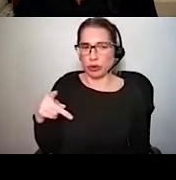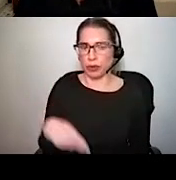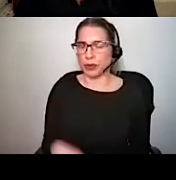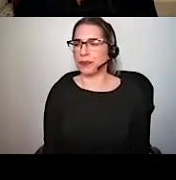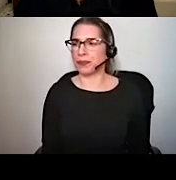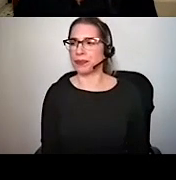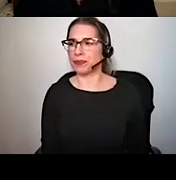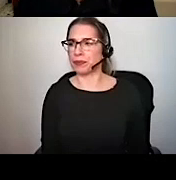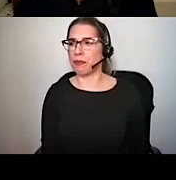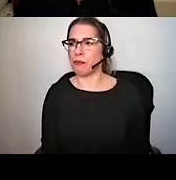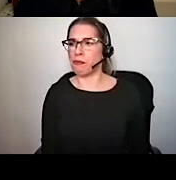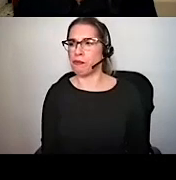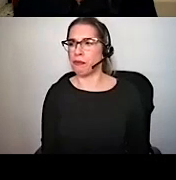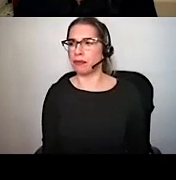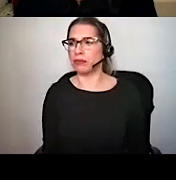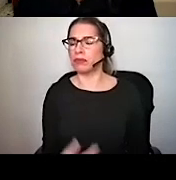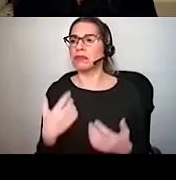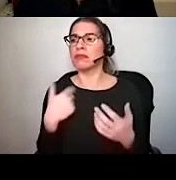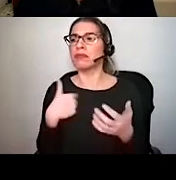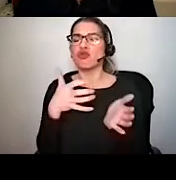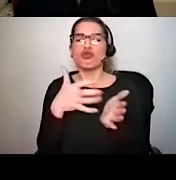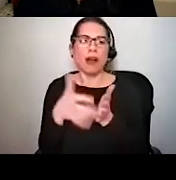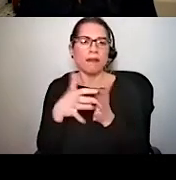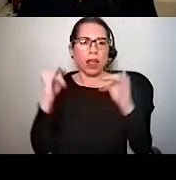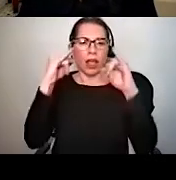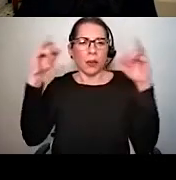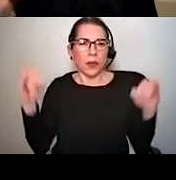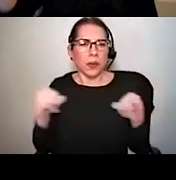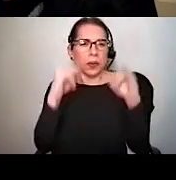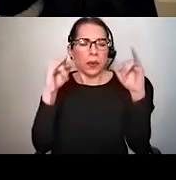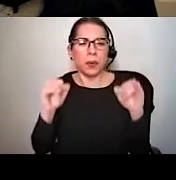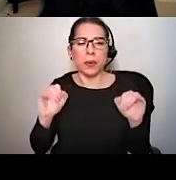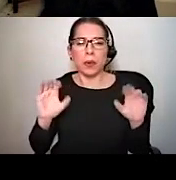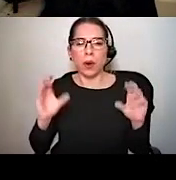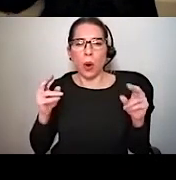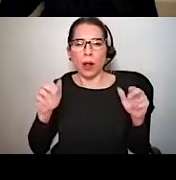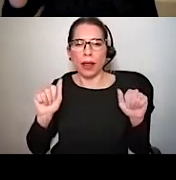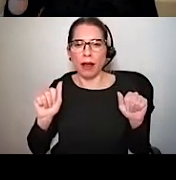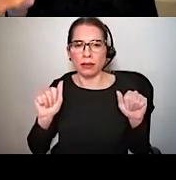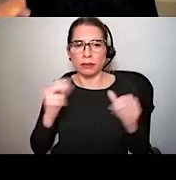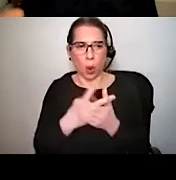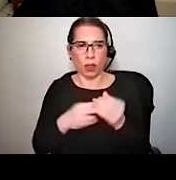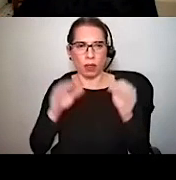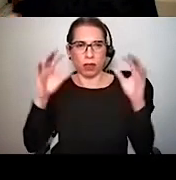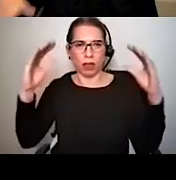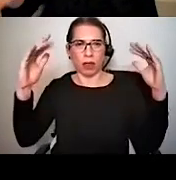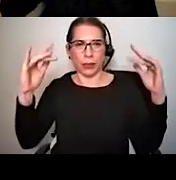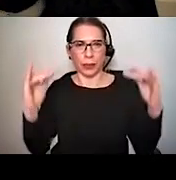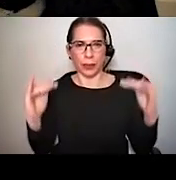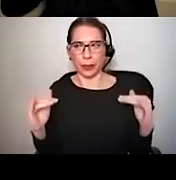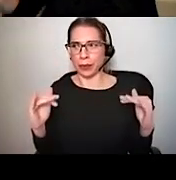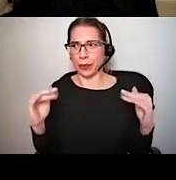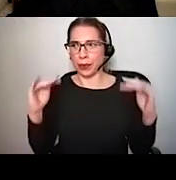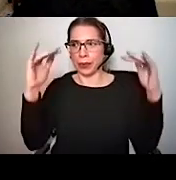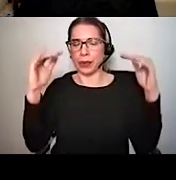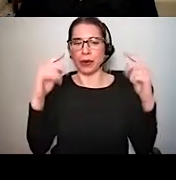I've roughly outlined the cochleas on both sides in blue. So you can see the progression going down through the cochlea and back